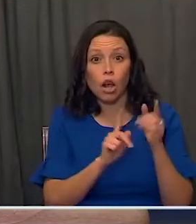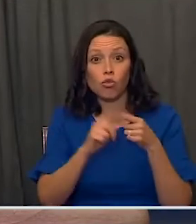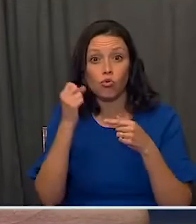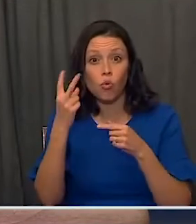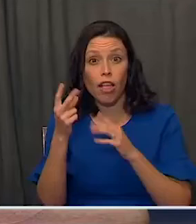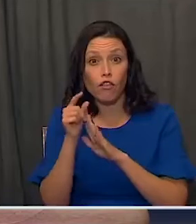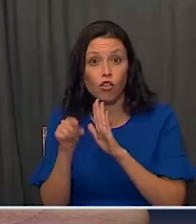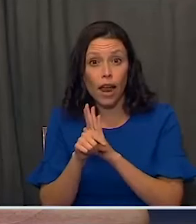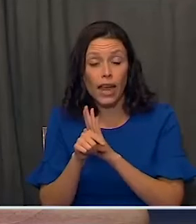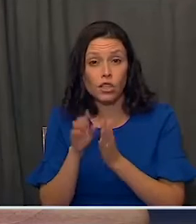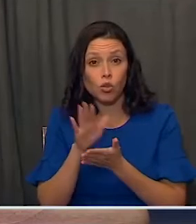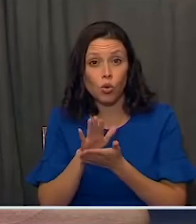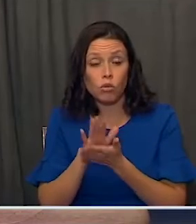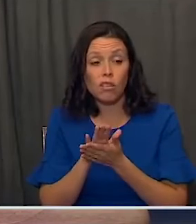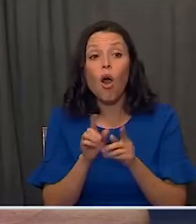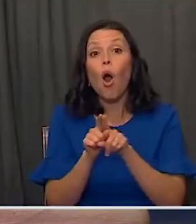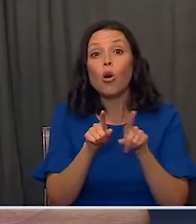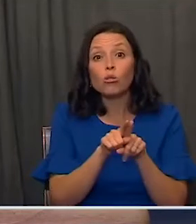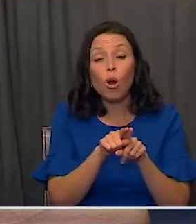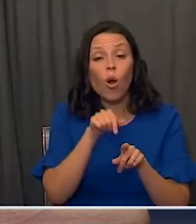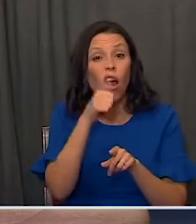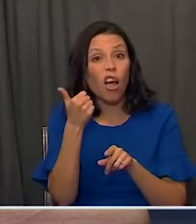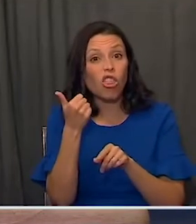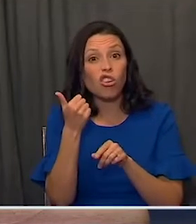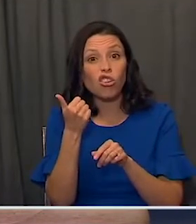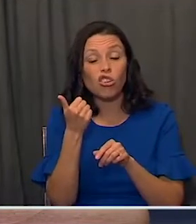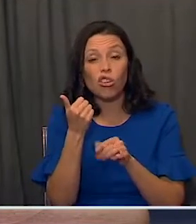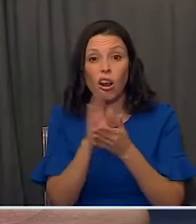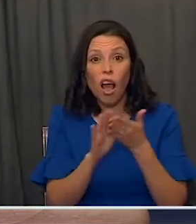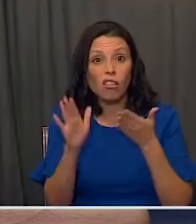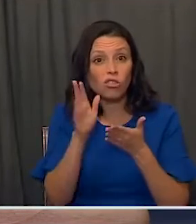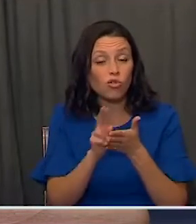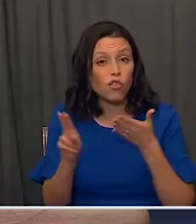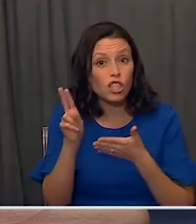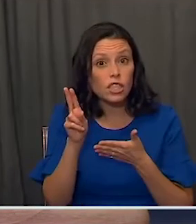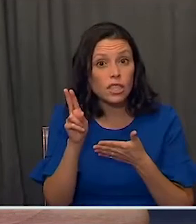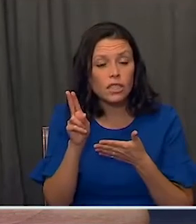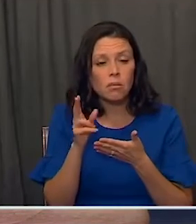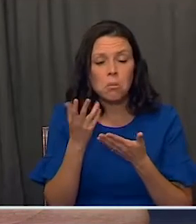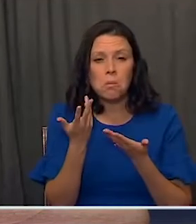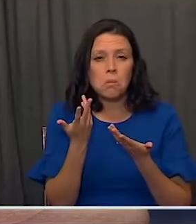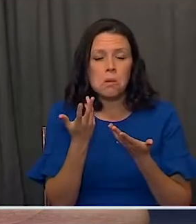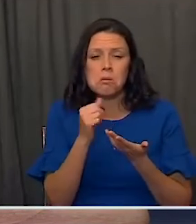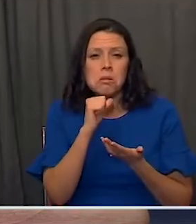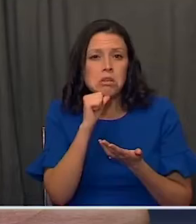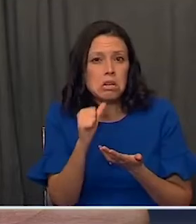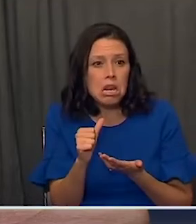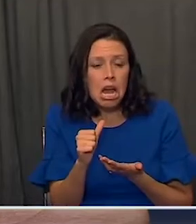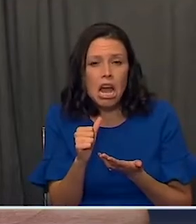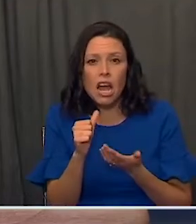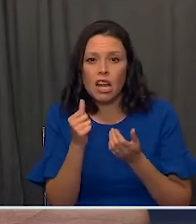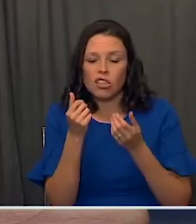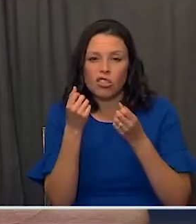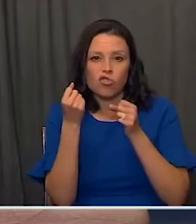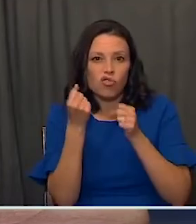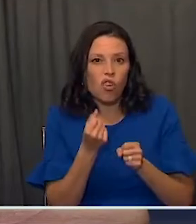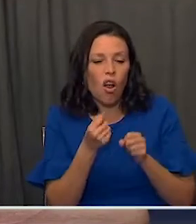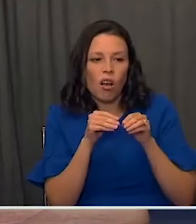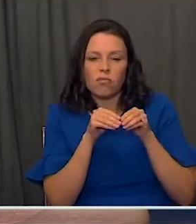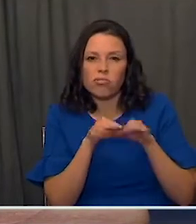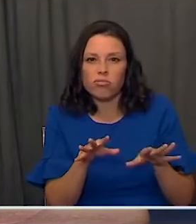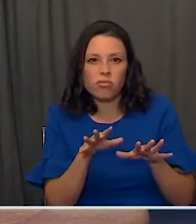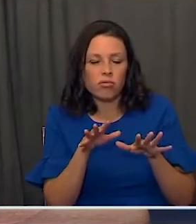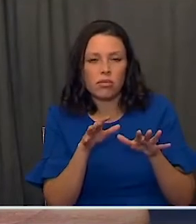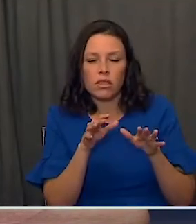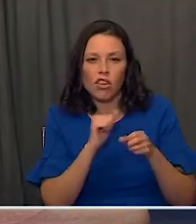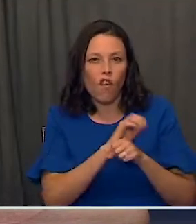12 schools, as well as institutes of higher learning, really are not where we're having our challenges.